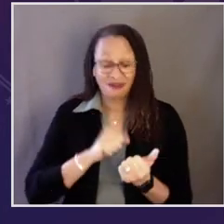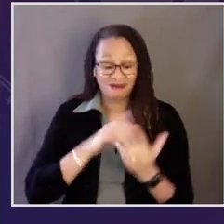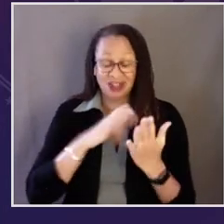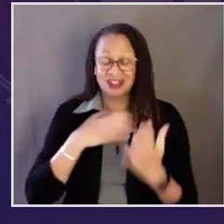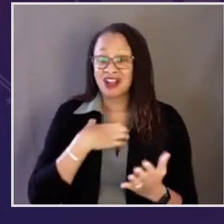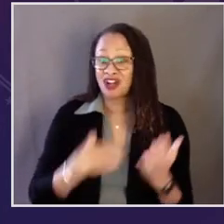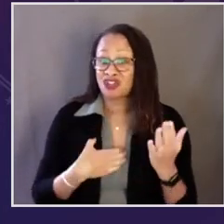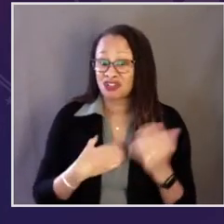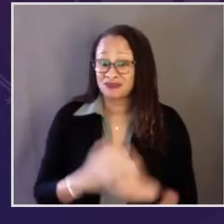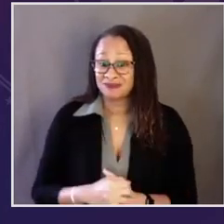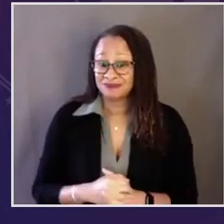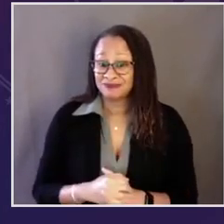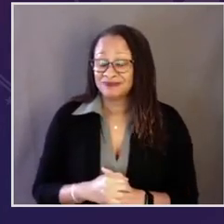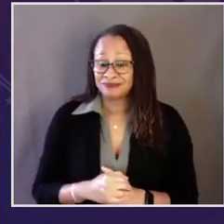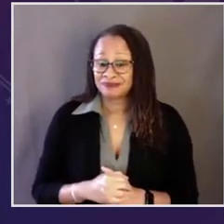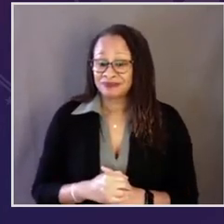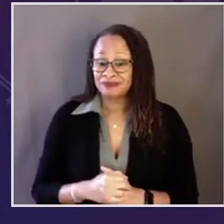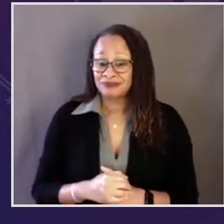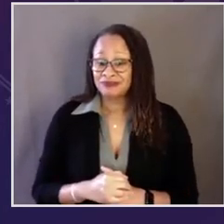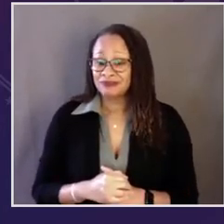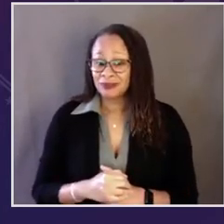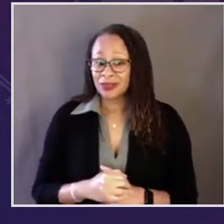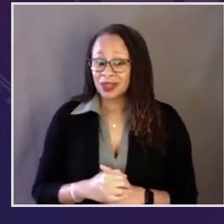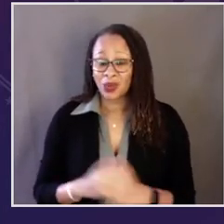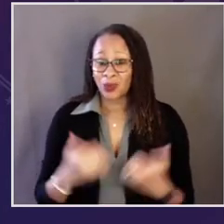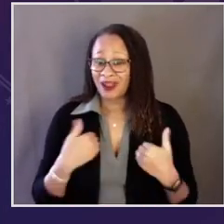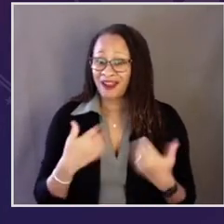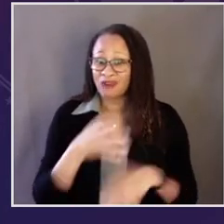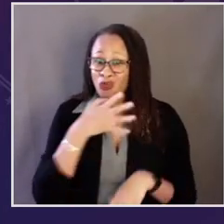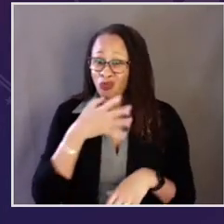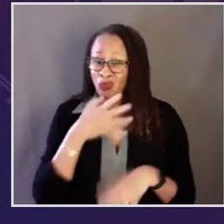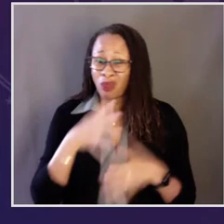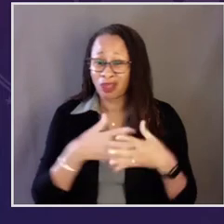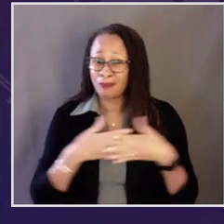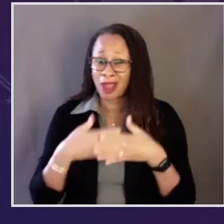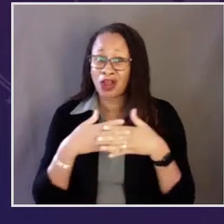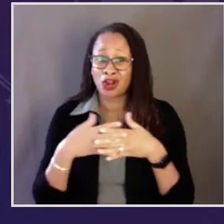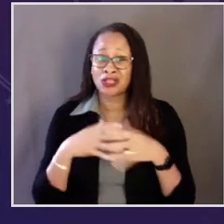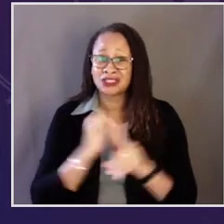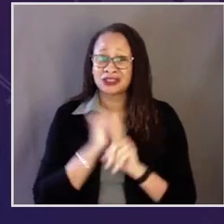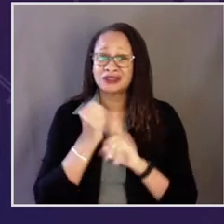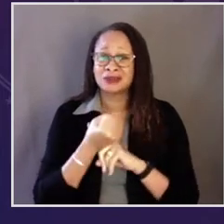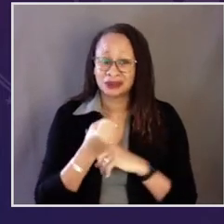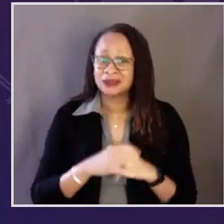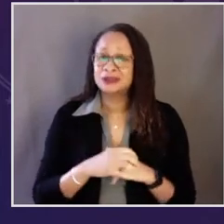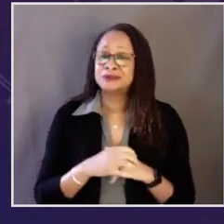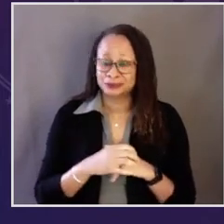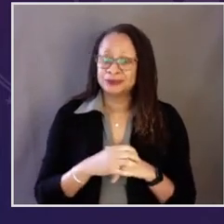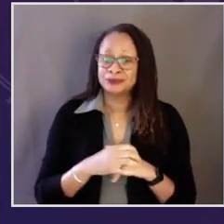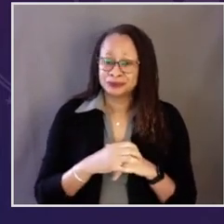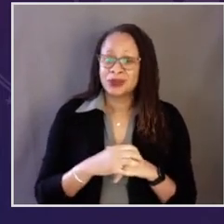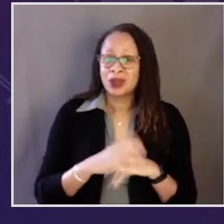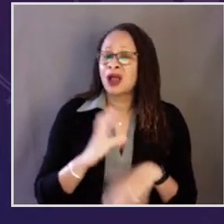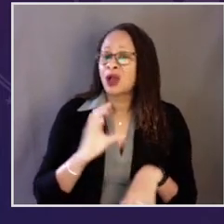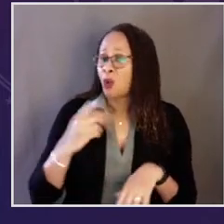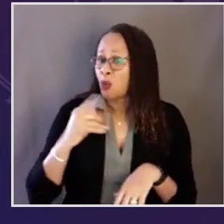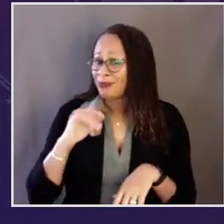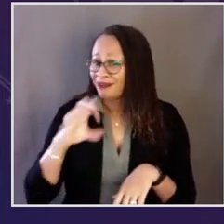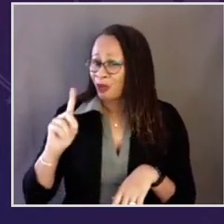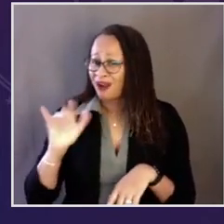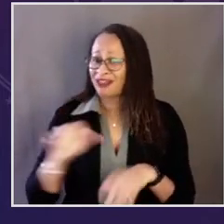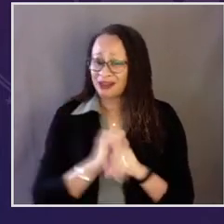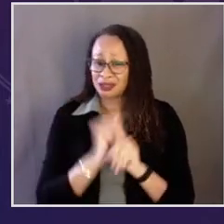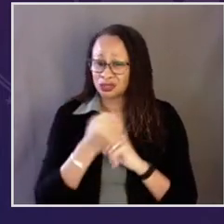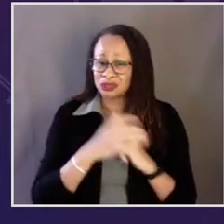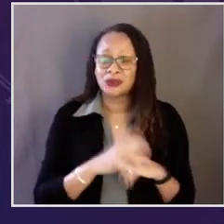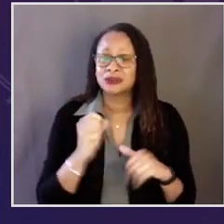of the children in America are facing hungry. The opioid crisis in rural America is a rural America crisis,